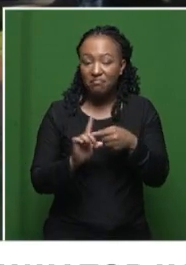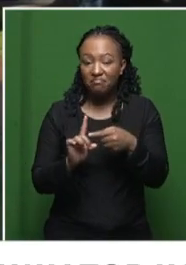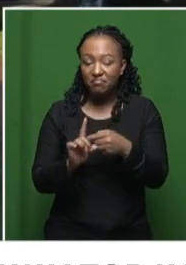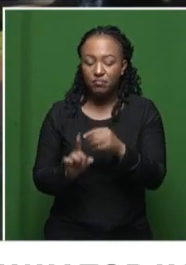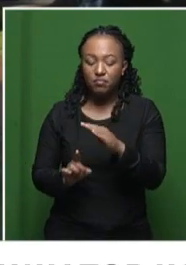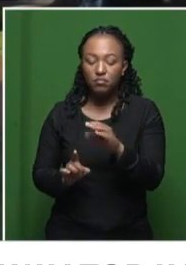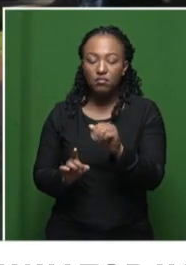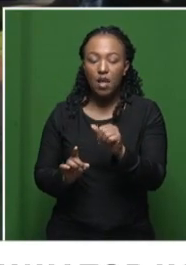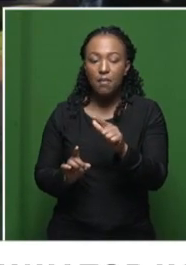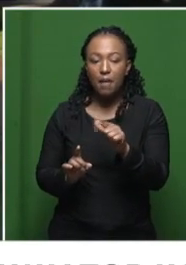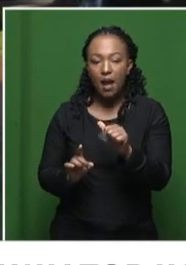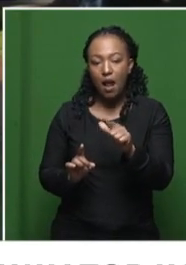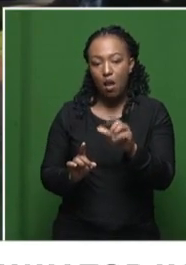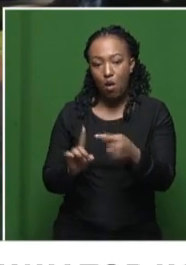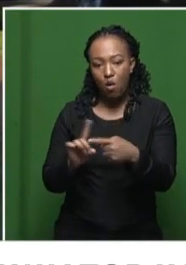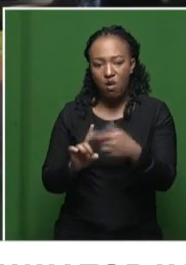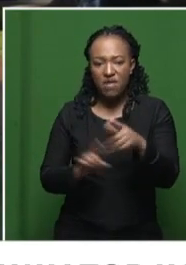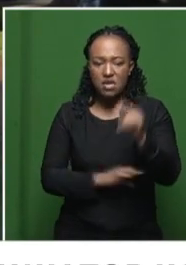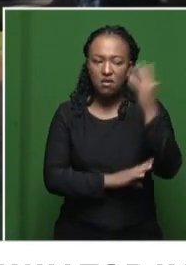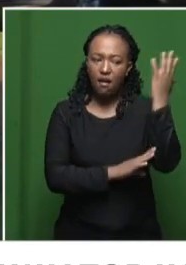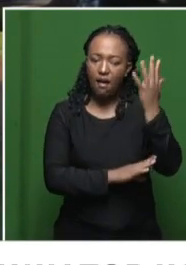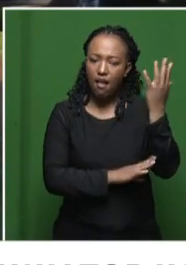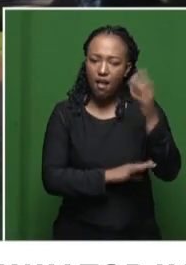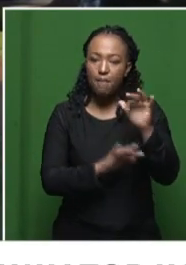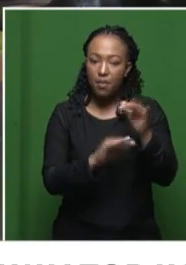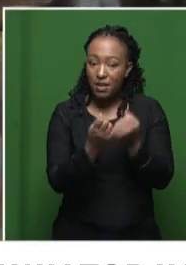say to those supporting him last night.